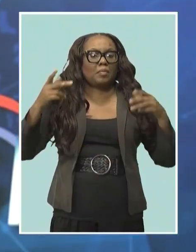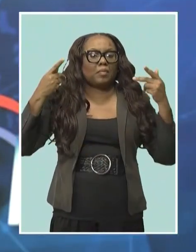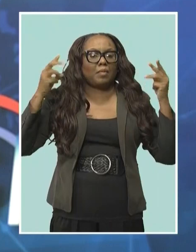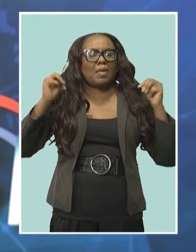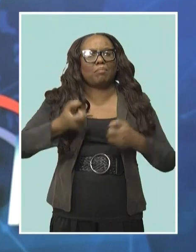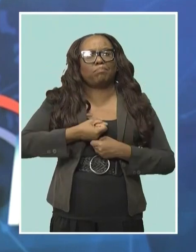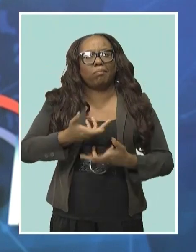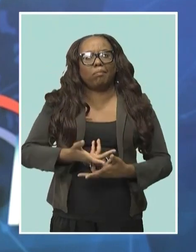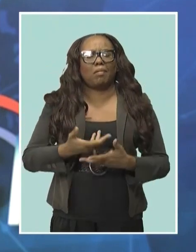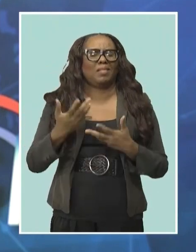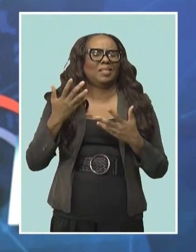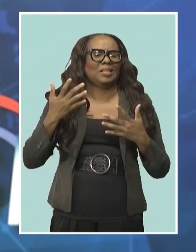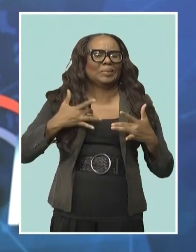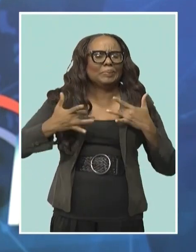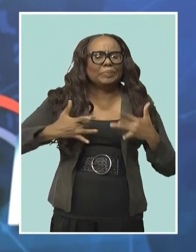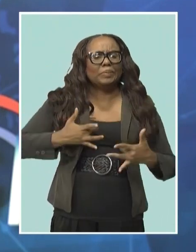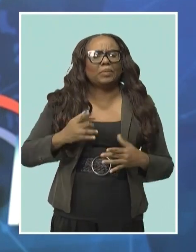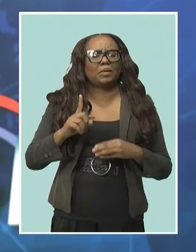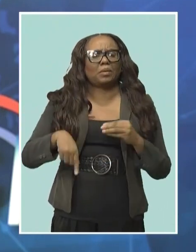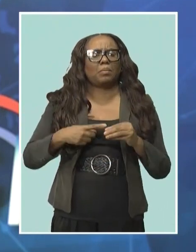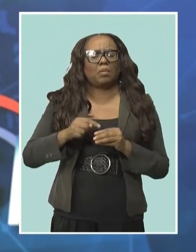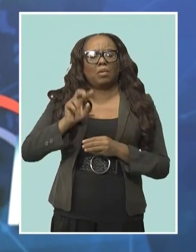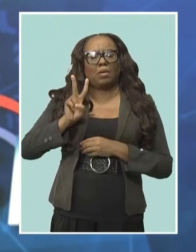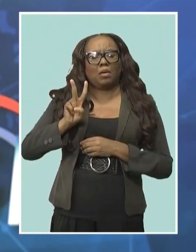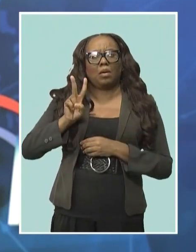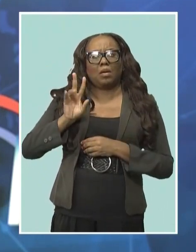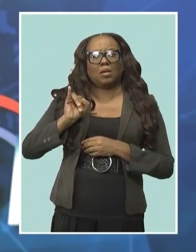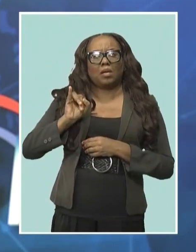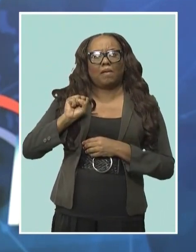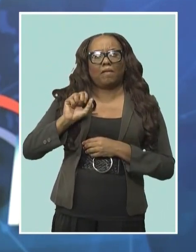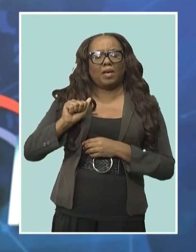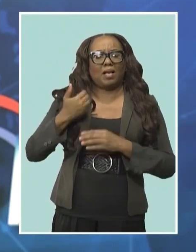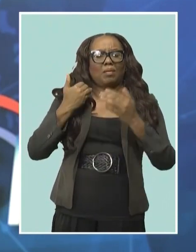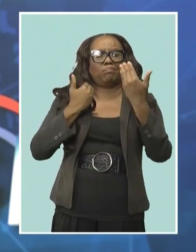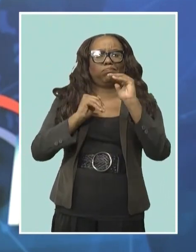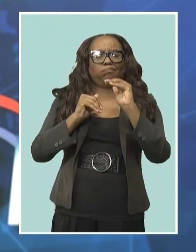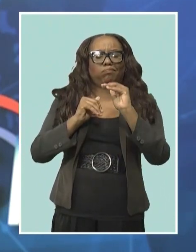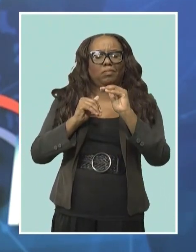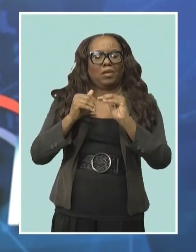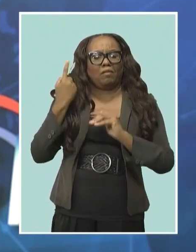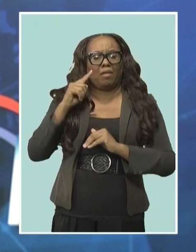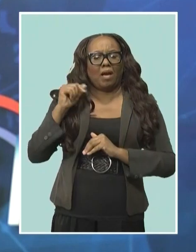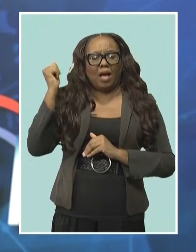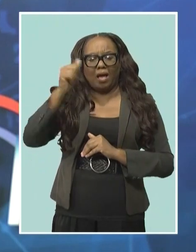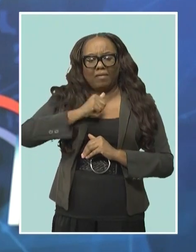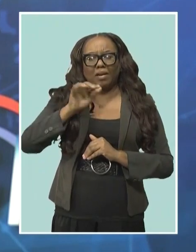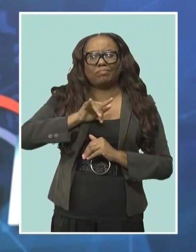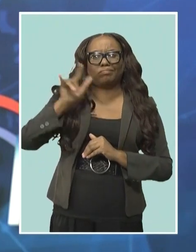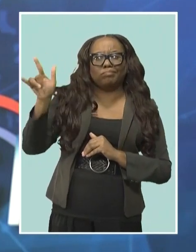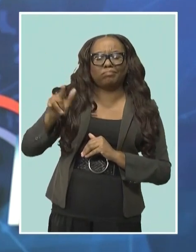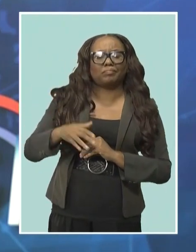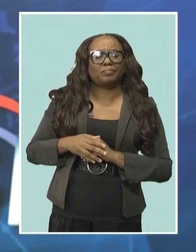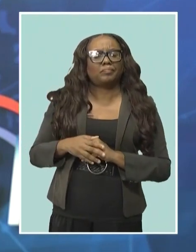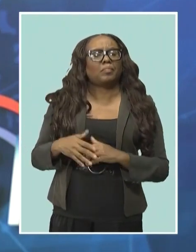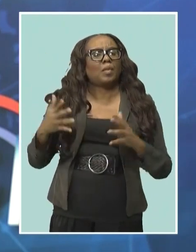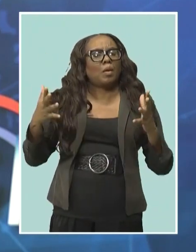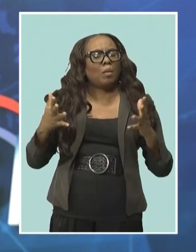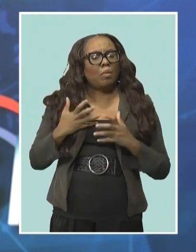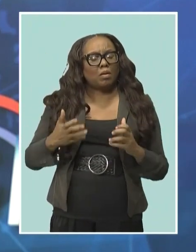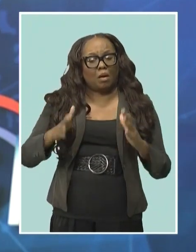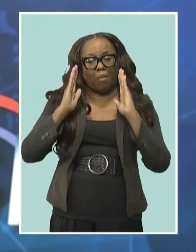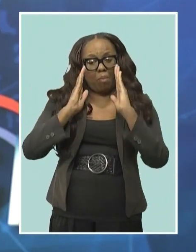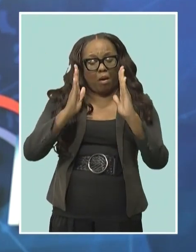also expressed concern about visa restrictions affecting tourism from Africa and is calling for the issues to be given urgent